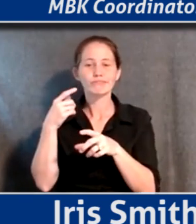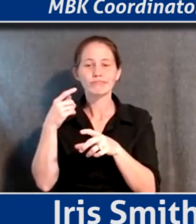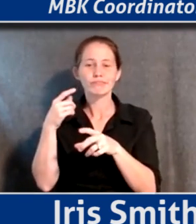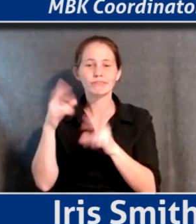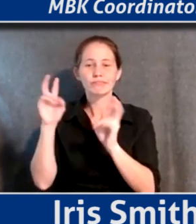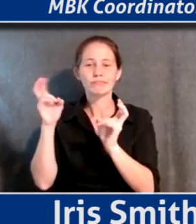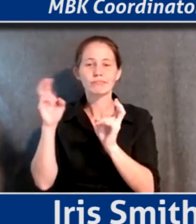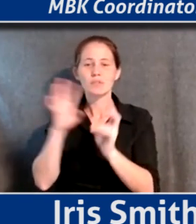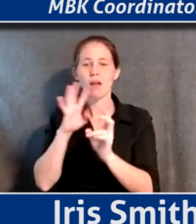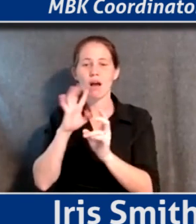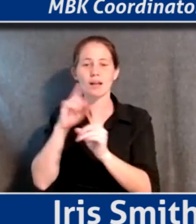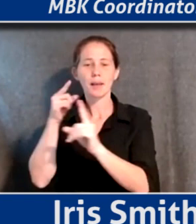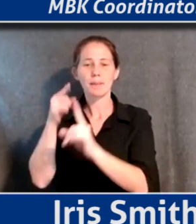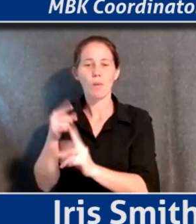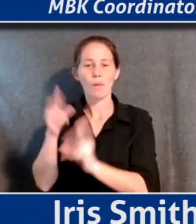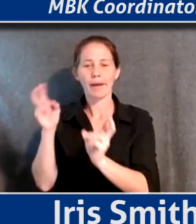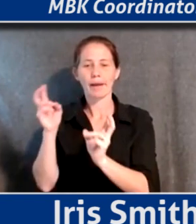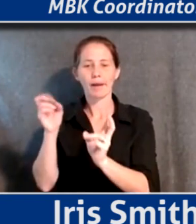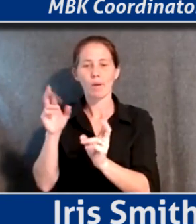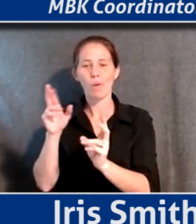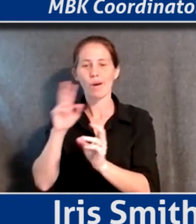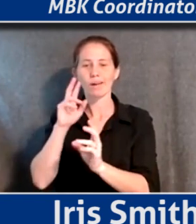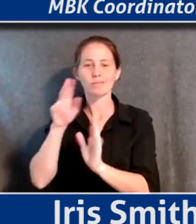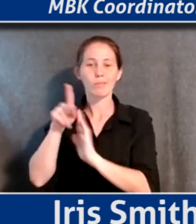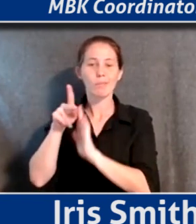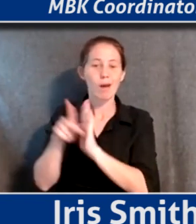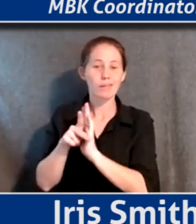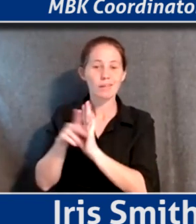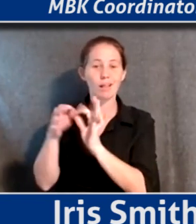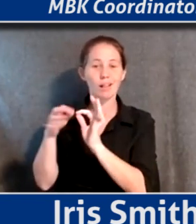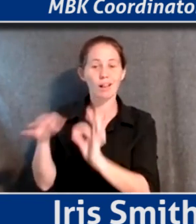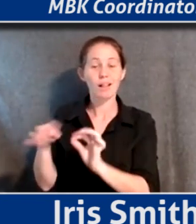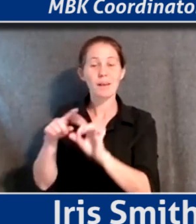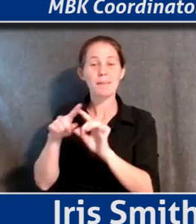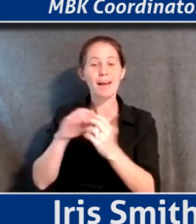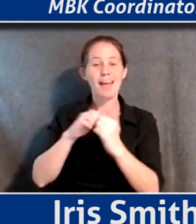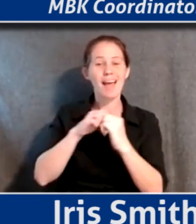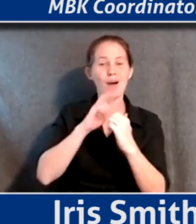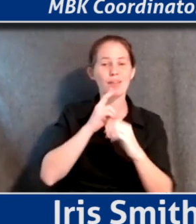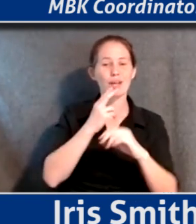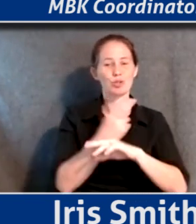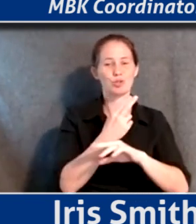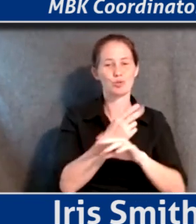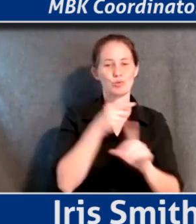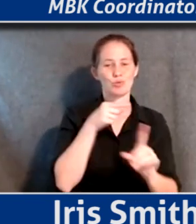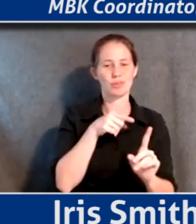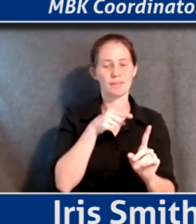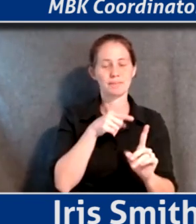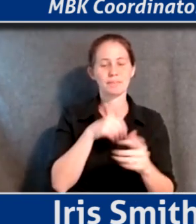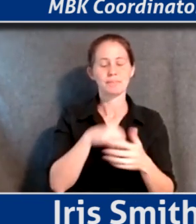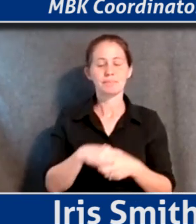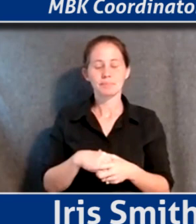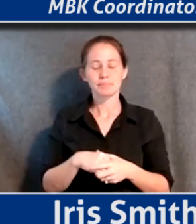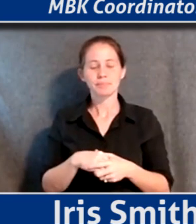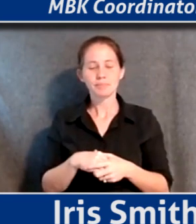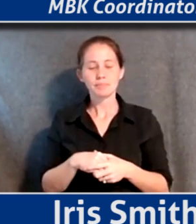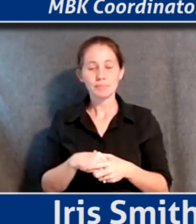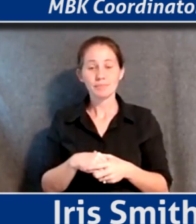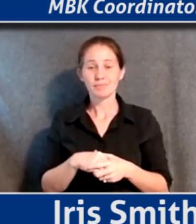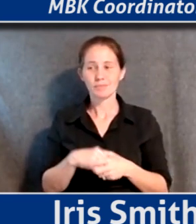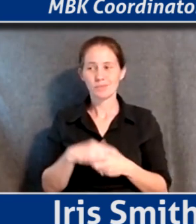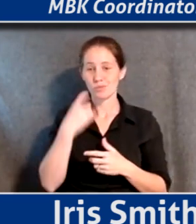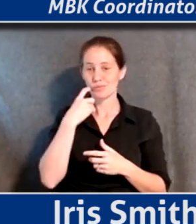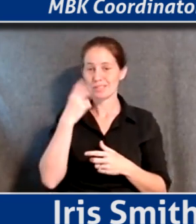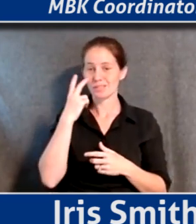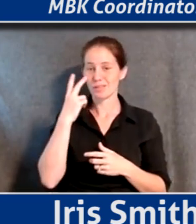within kind of the policy and code, but really in the practice. You know, and we've seen this recently